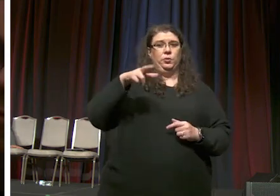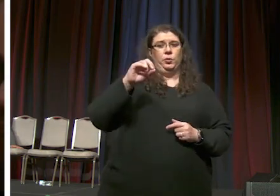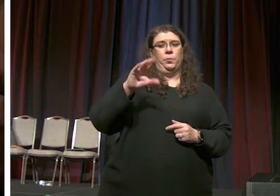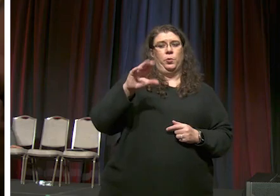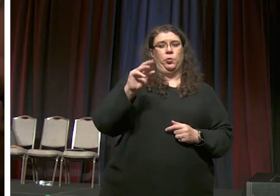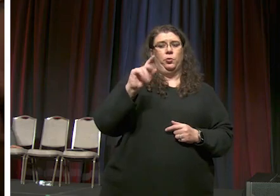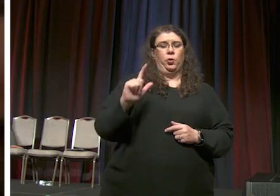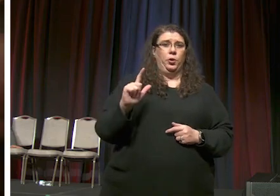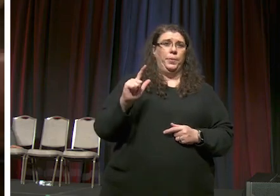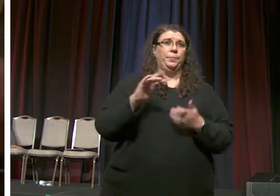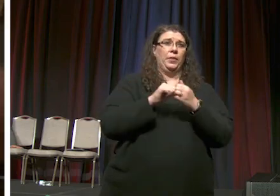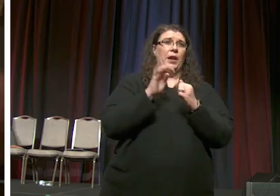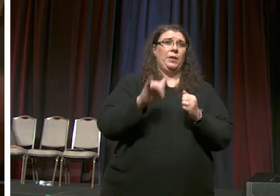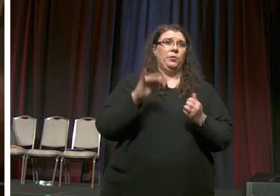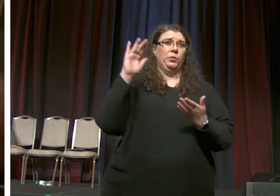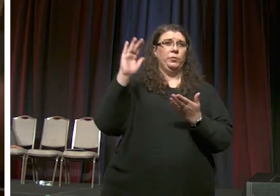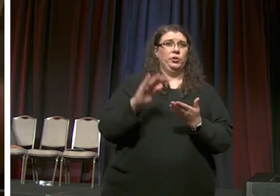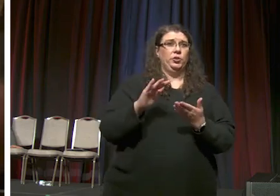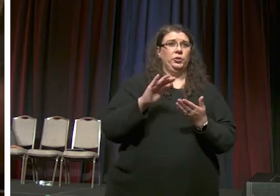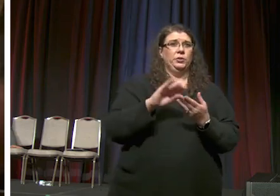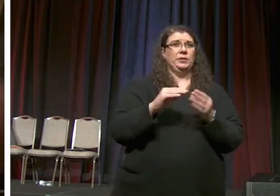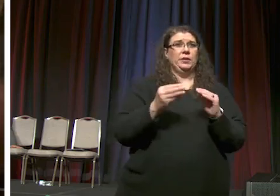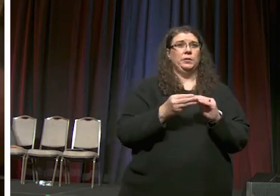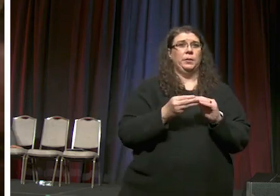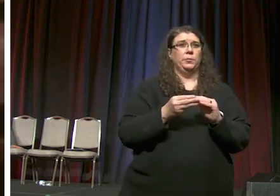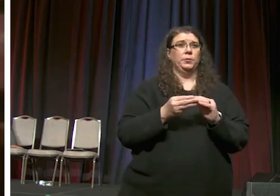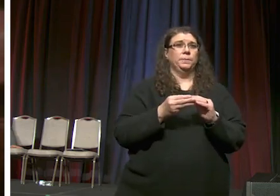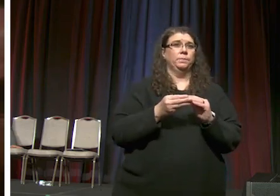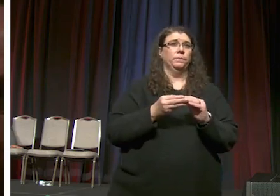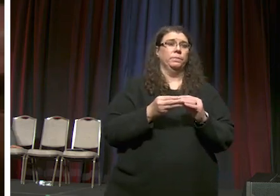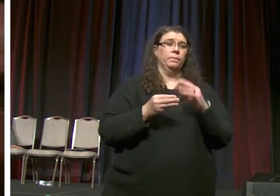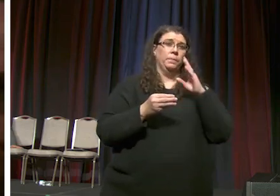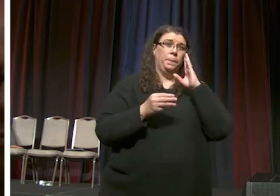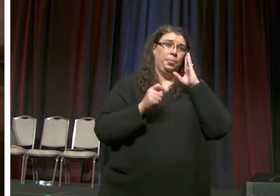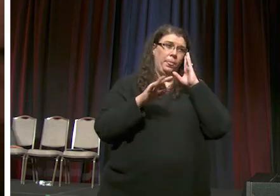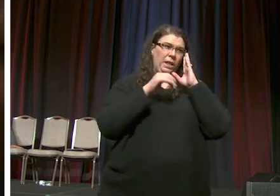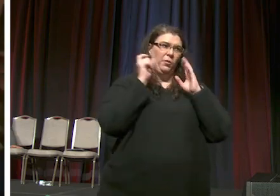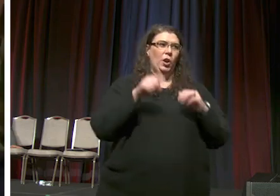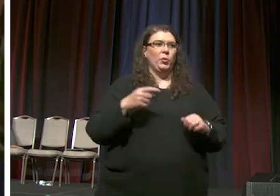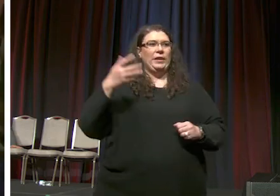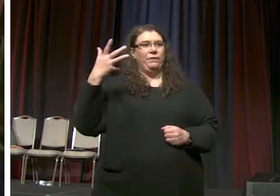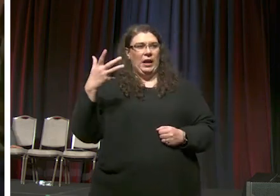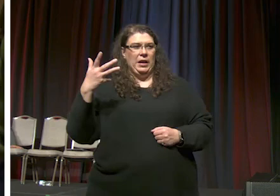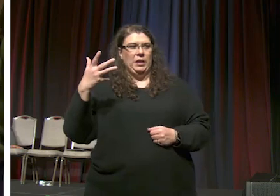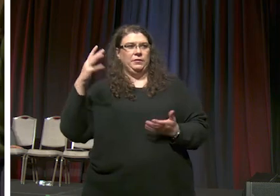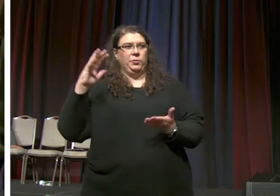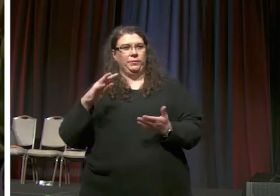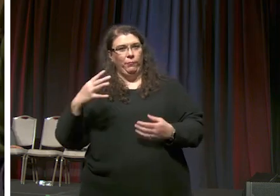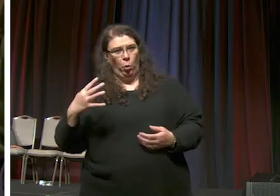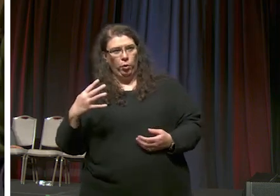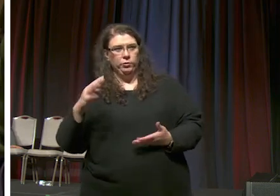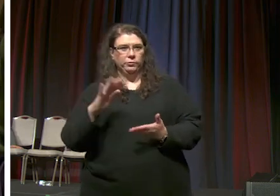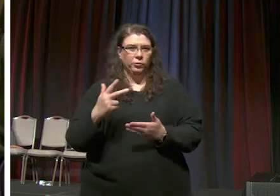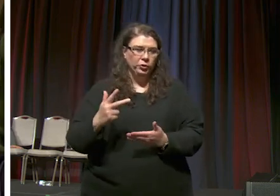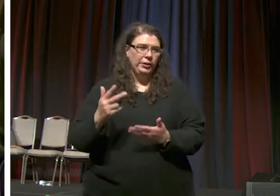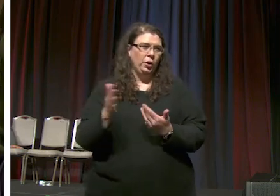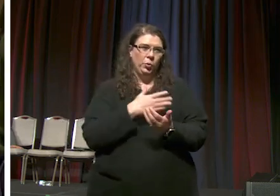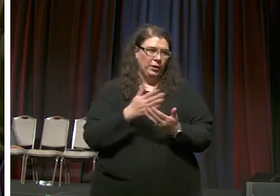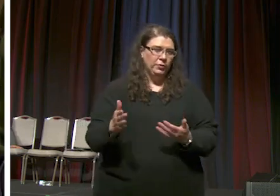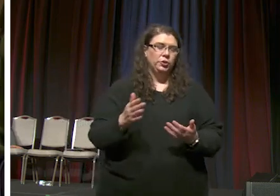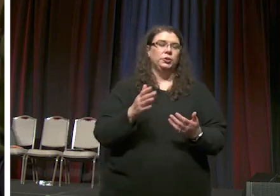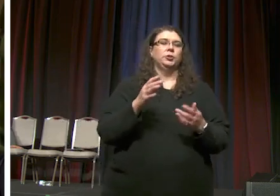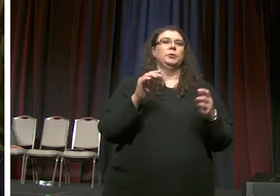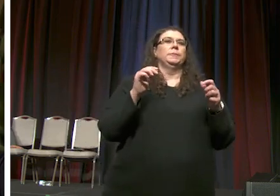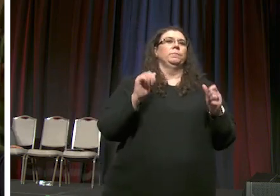um how would we reduce the number um if we don't need five and is there priority in certain areas